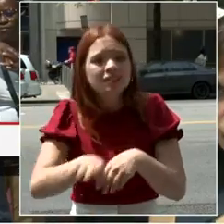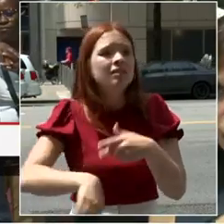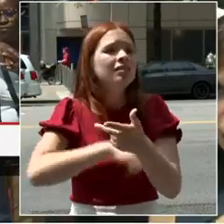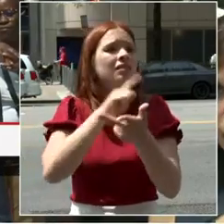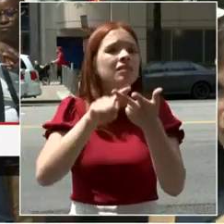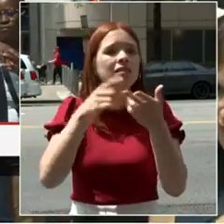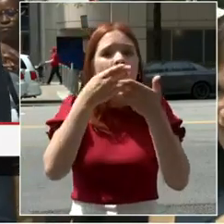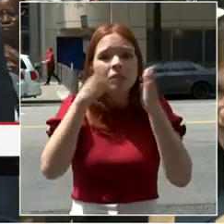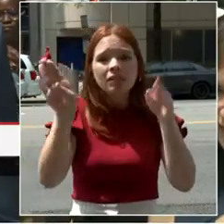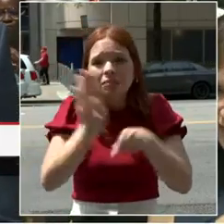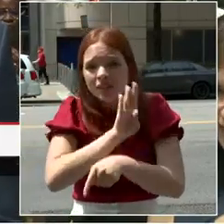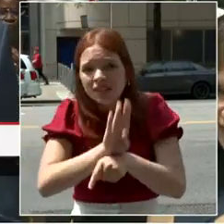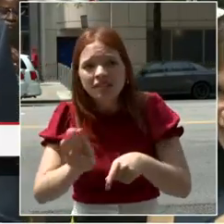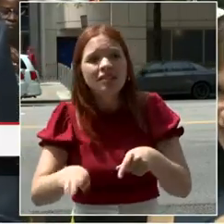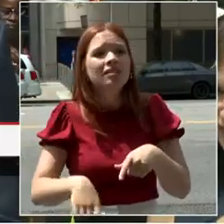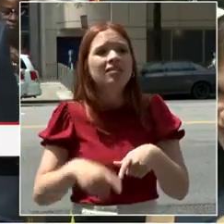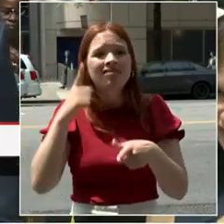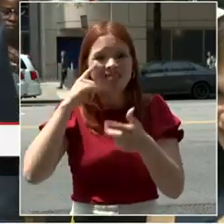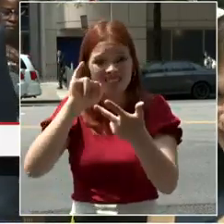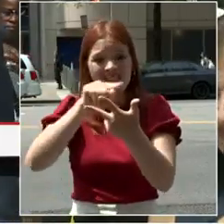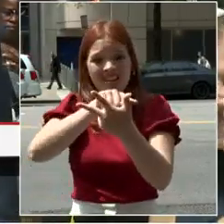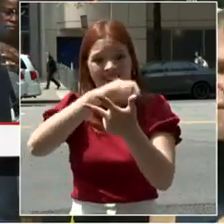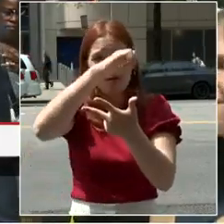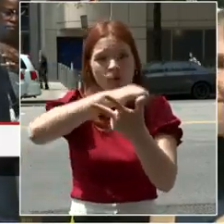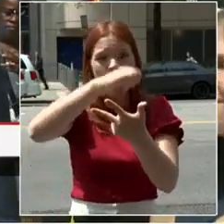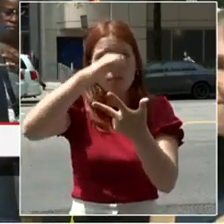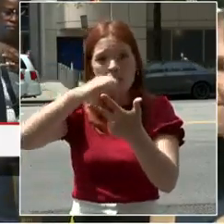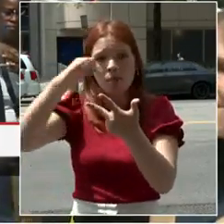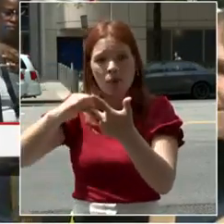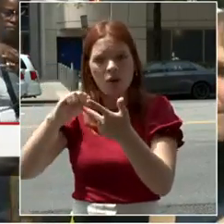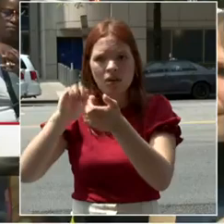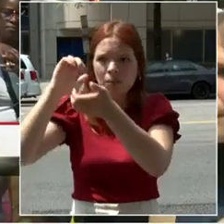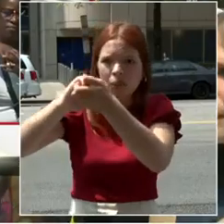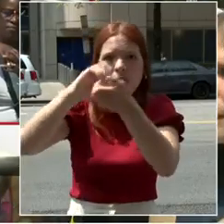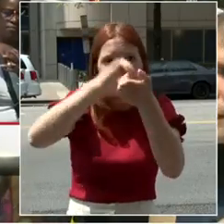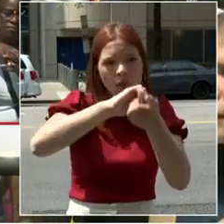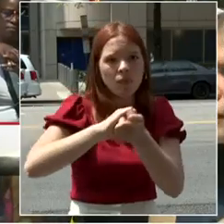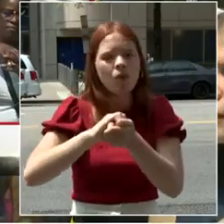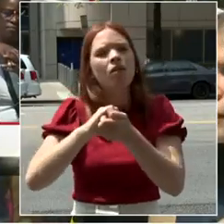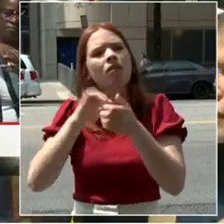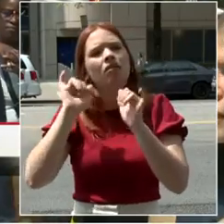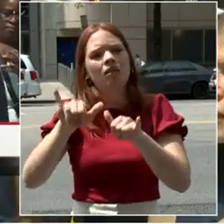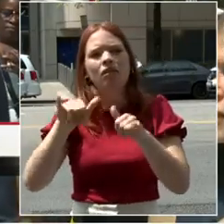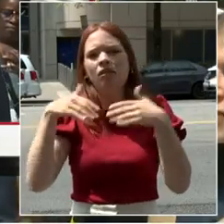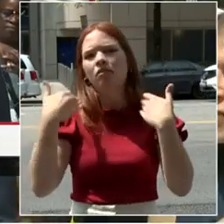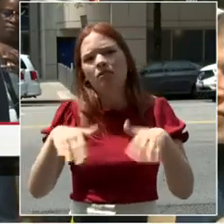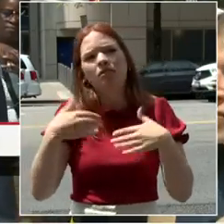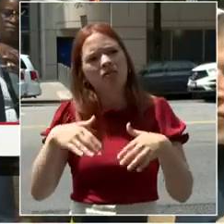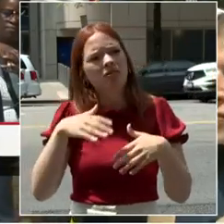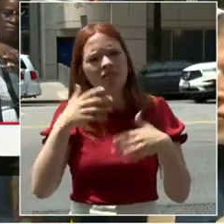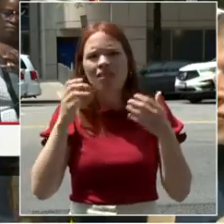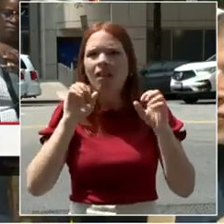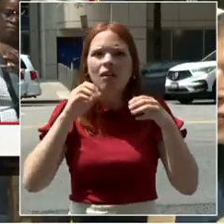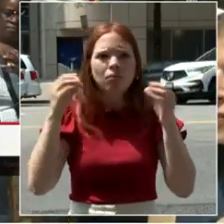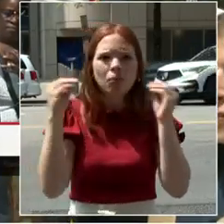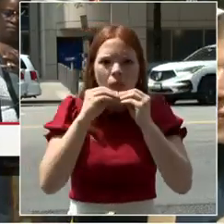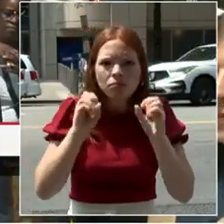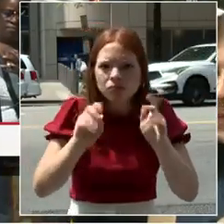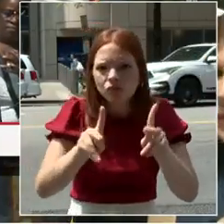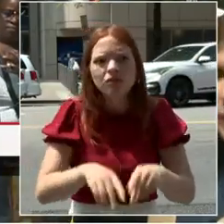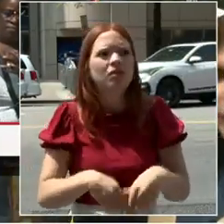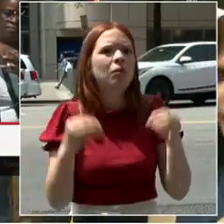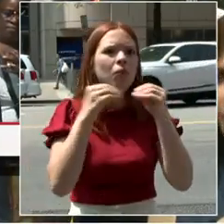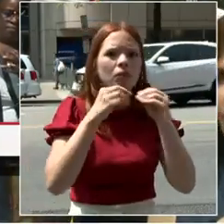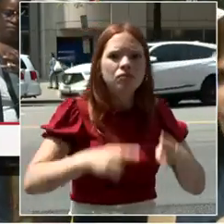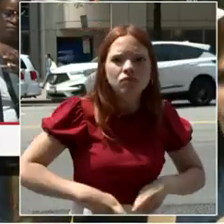belong to as well. Now, through this collaborative effort, there will be a number of different opportunities for residents, businesses and organizations and some